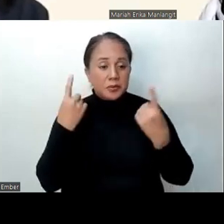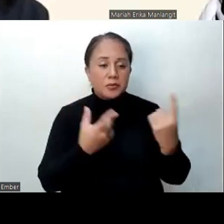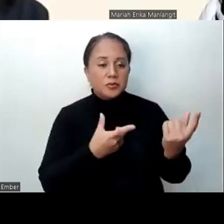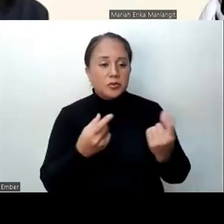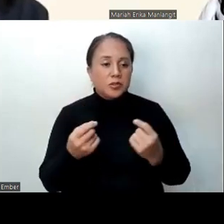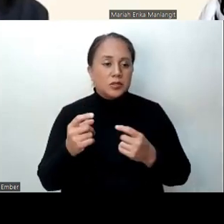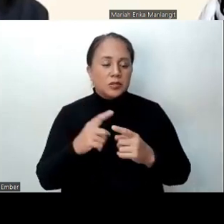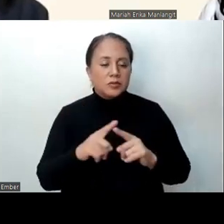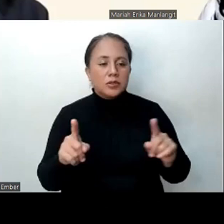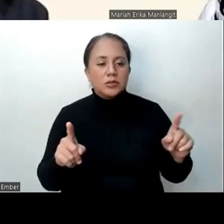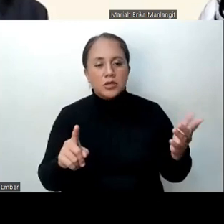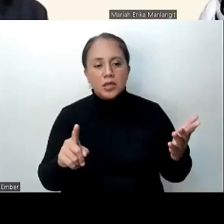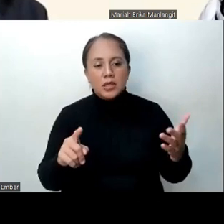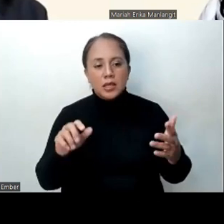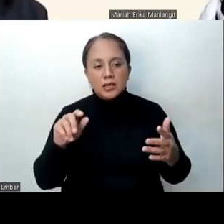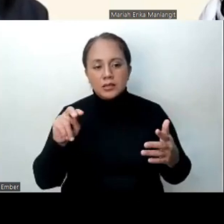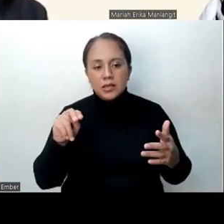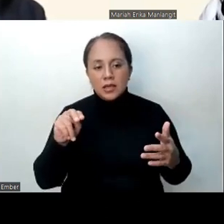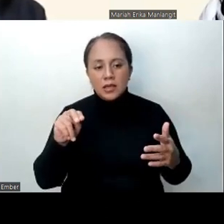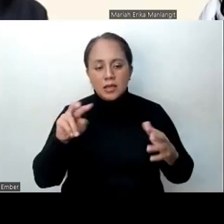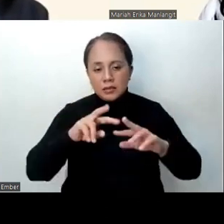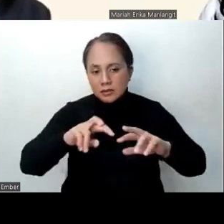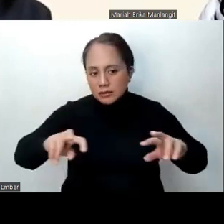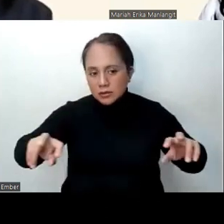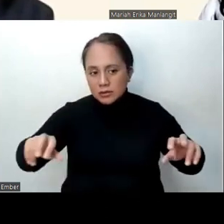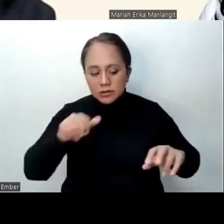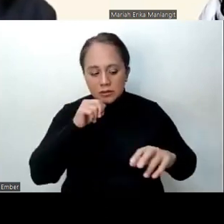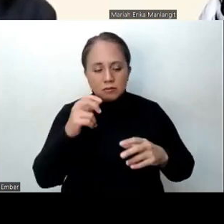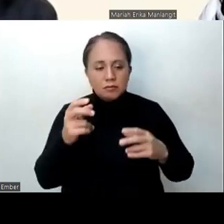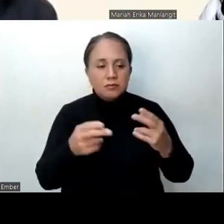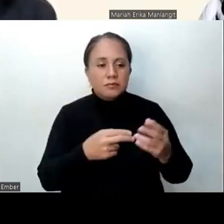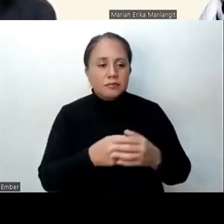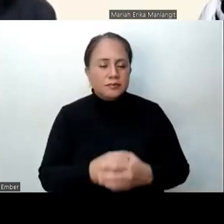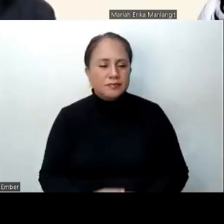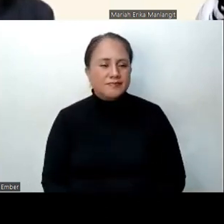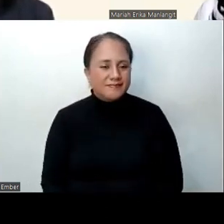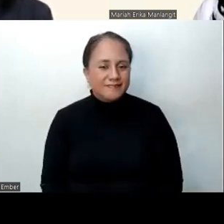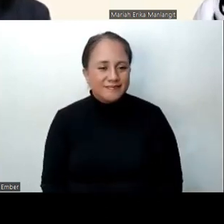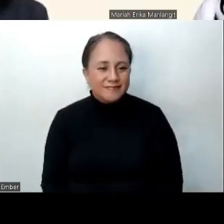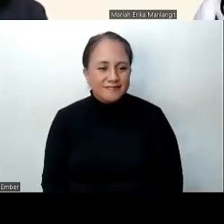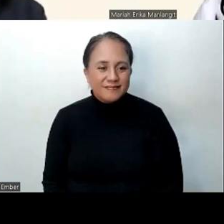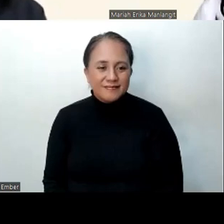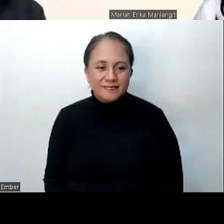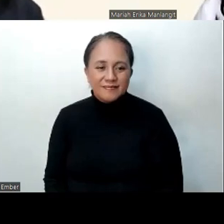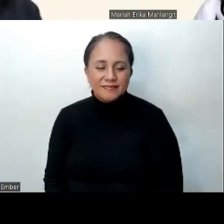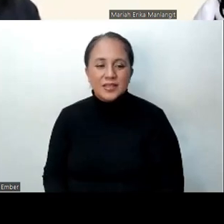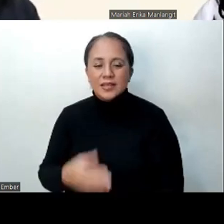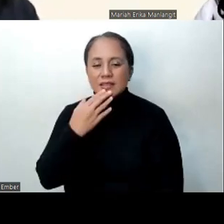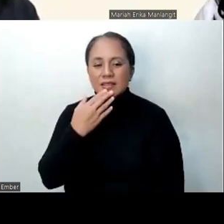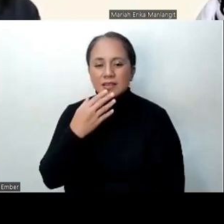differential analysis, DIF analysis, instead of employing one way and another. So thank you, Kevin.